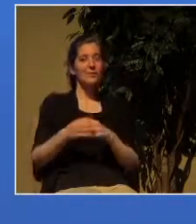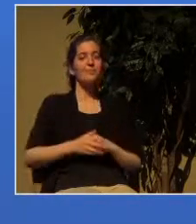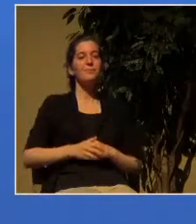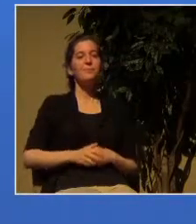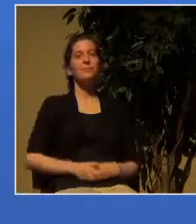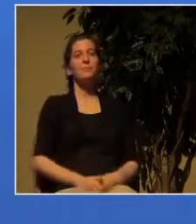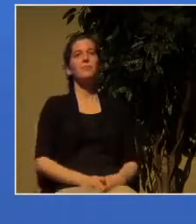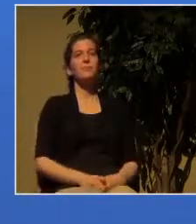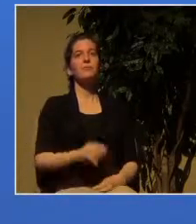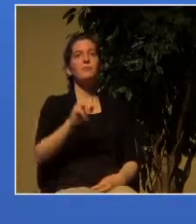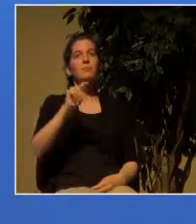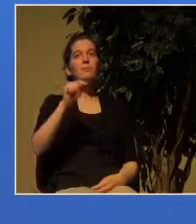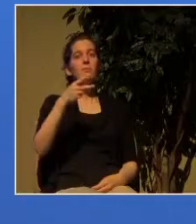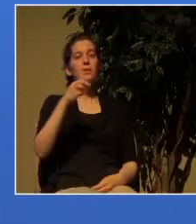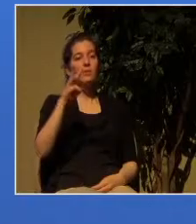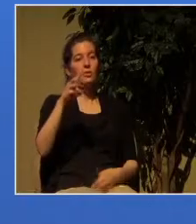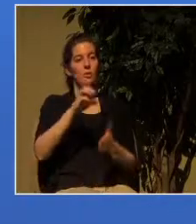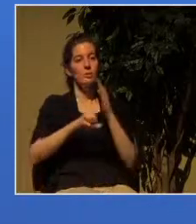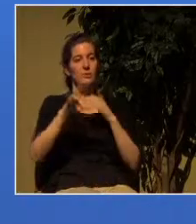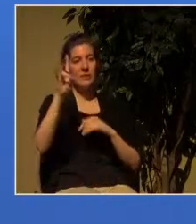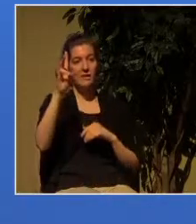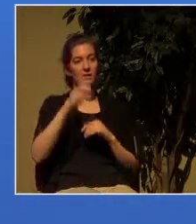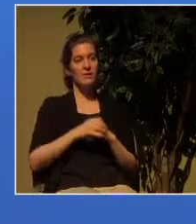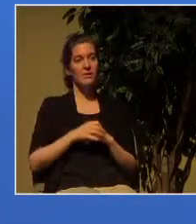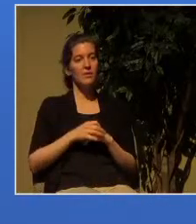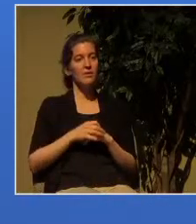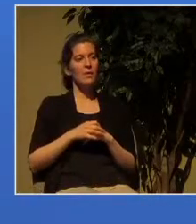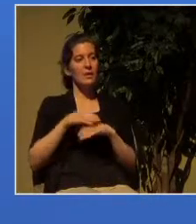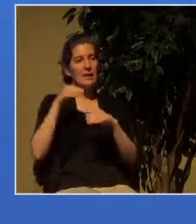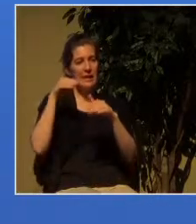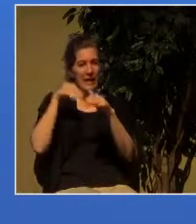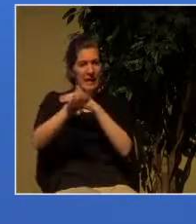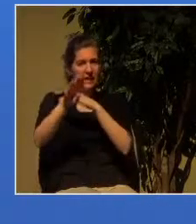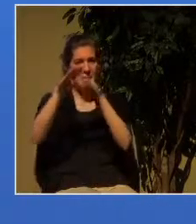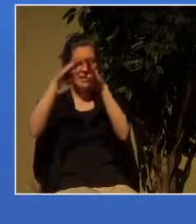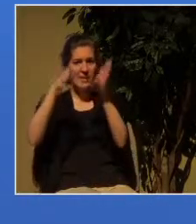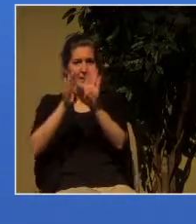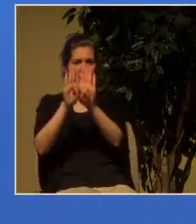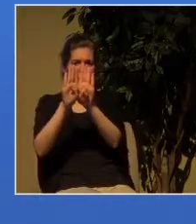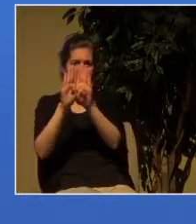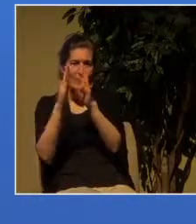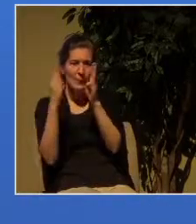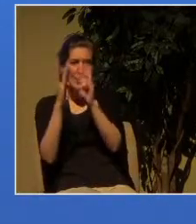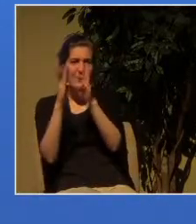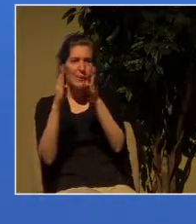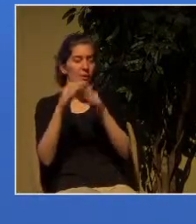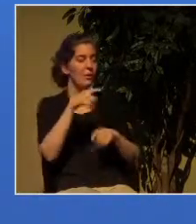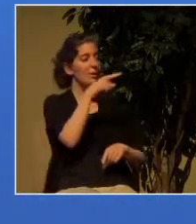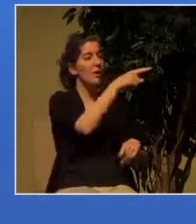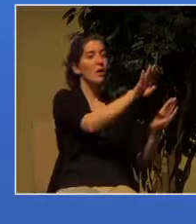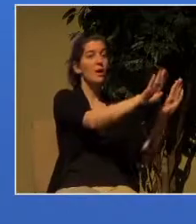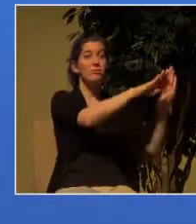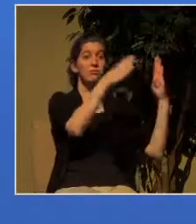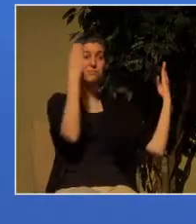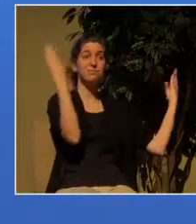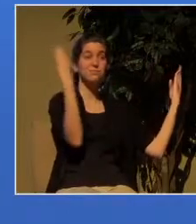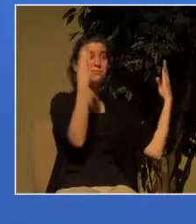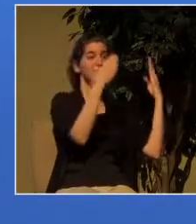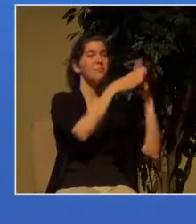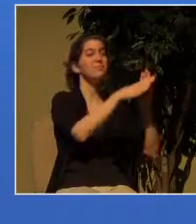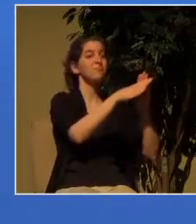through the narrow gate for wide is the gate and broad the road that leads to destruction